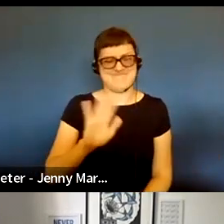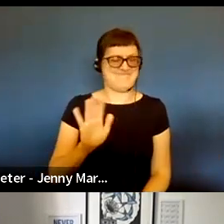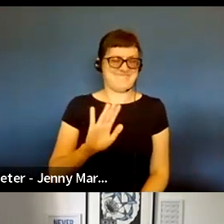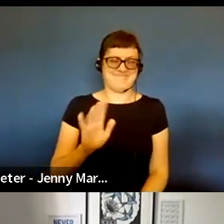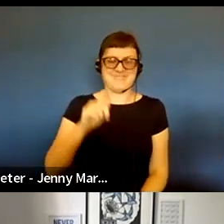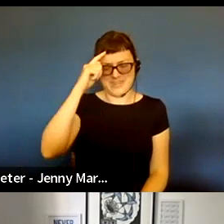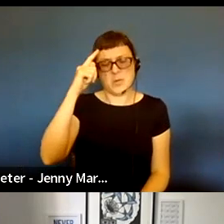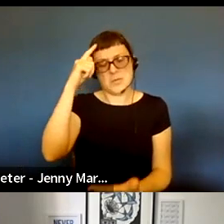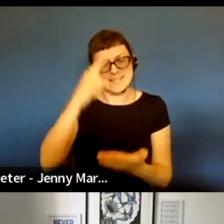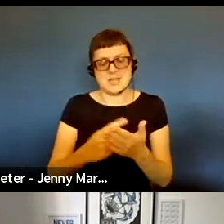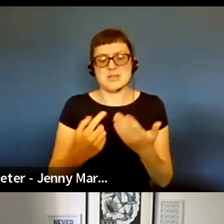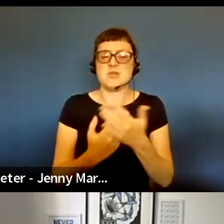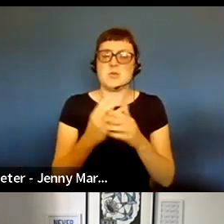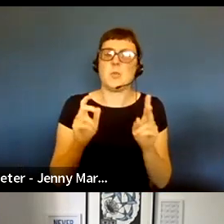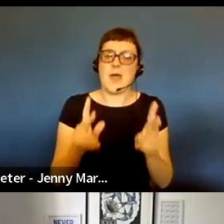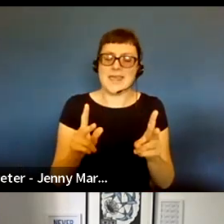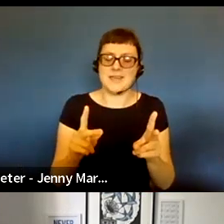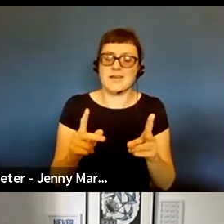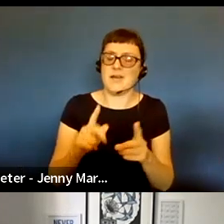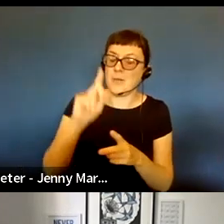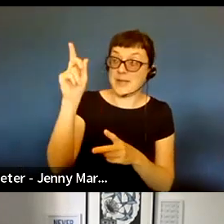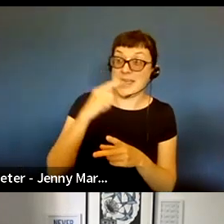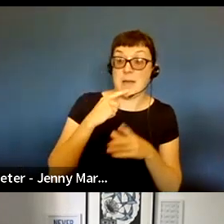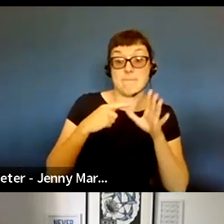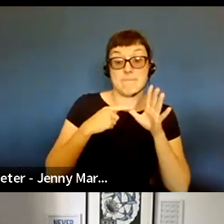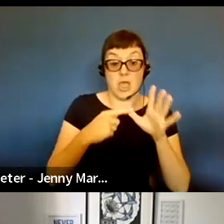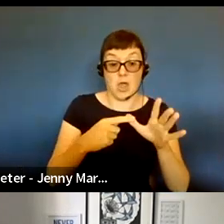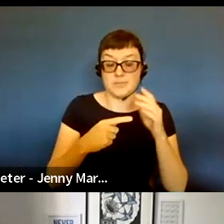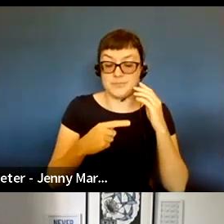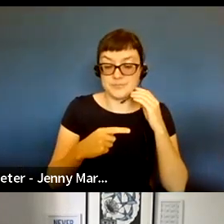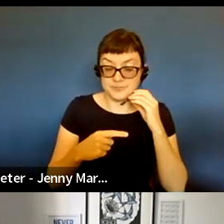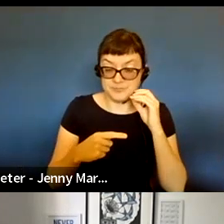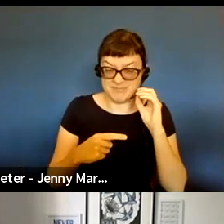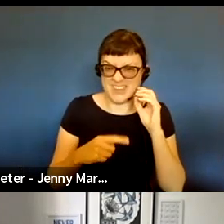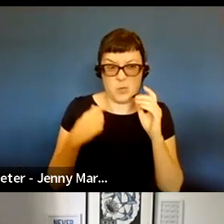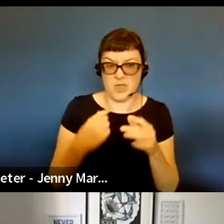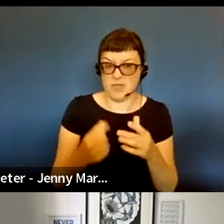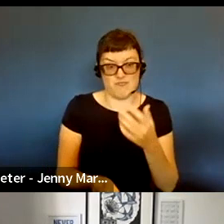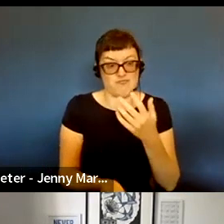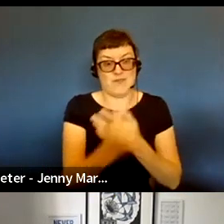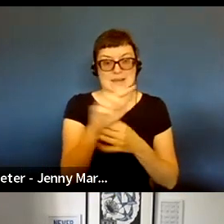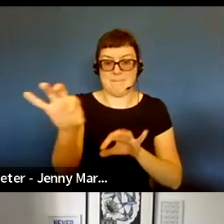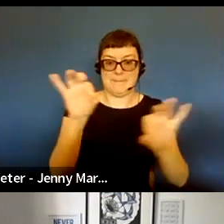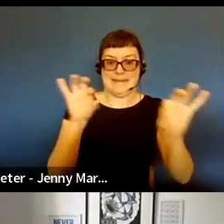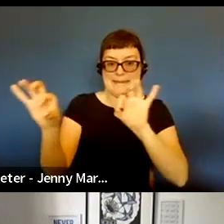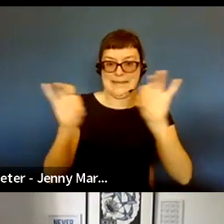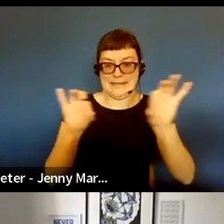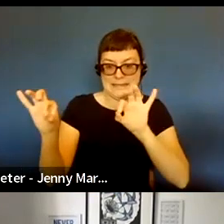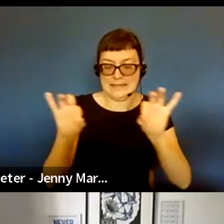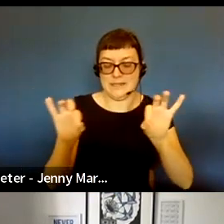sort of system through which people could apply and we would randomly select those